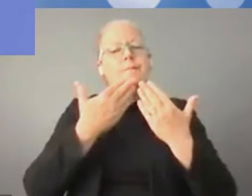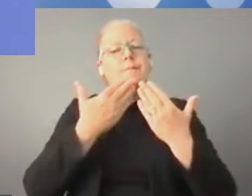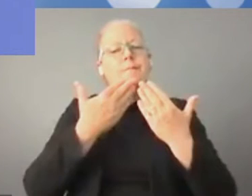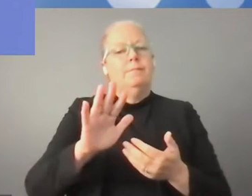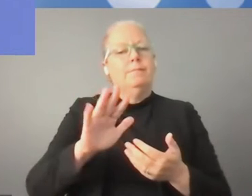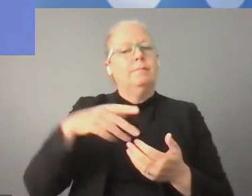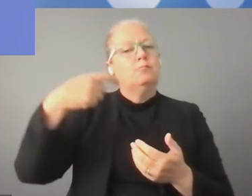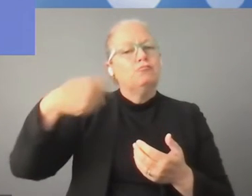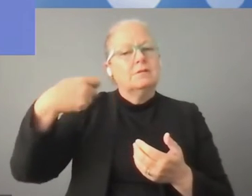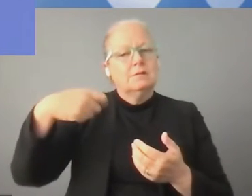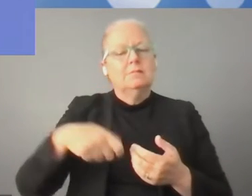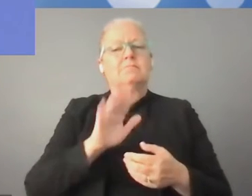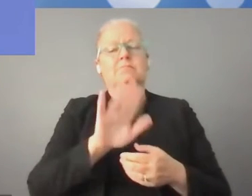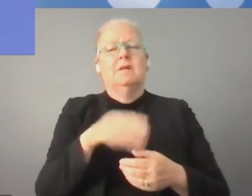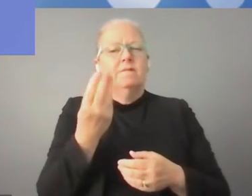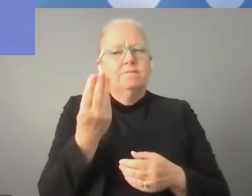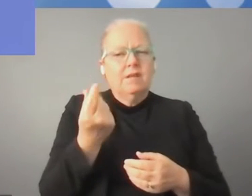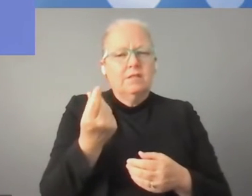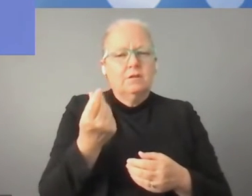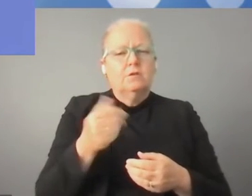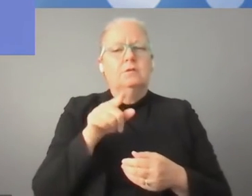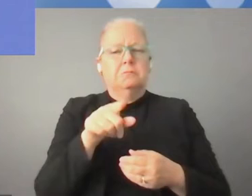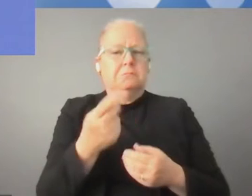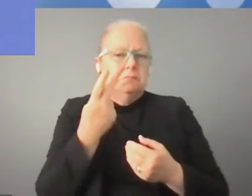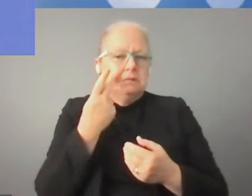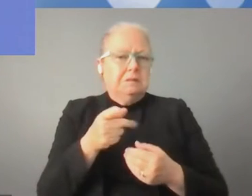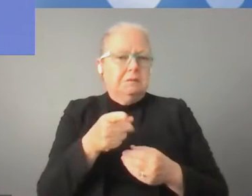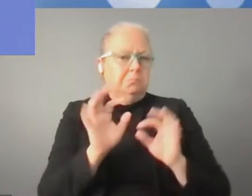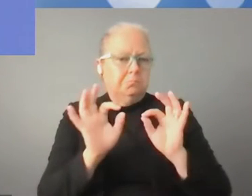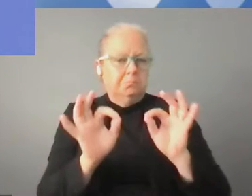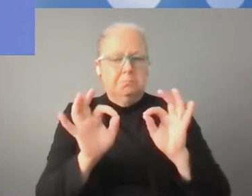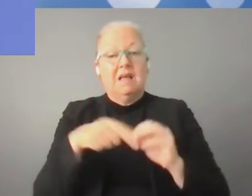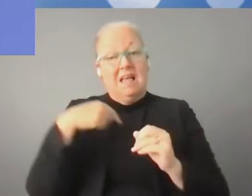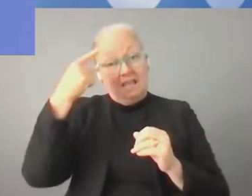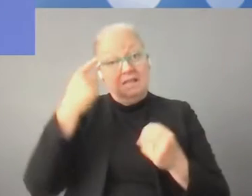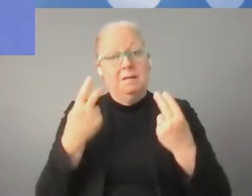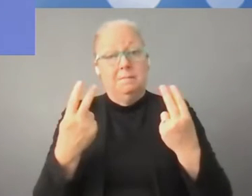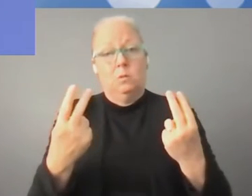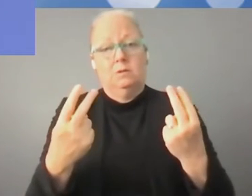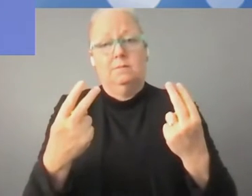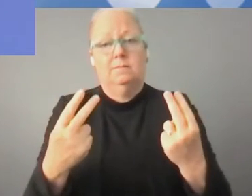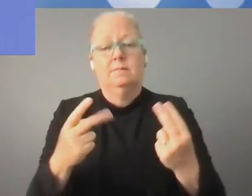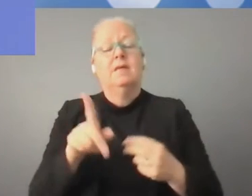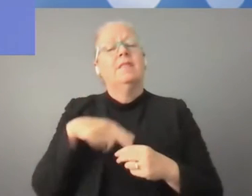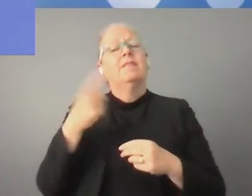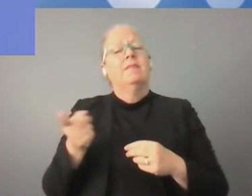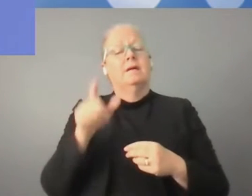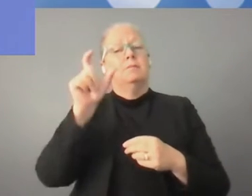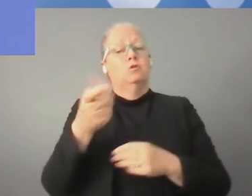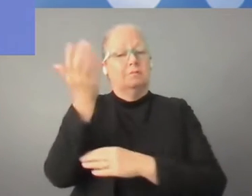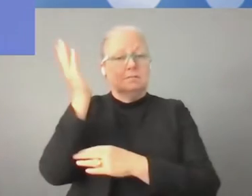the financial side, and we will back to that later on as well. It's a very important topic. Our next speaker is Ms.